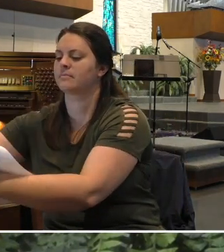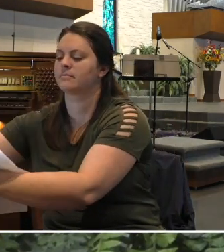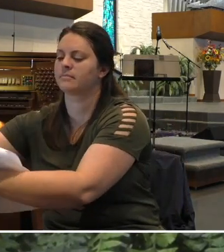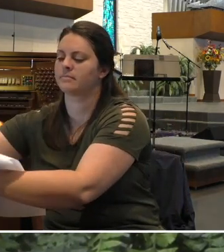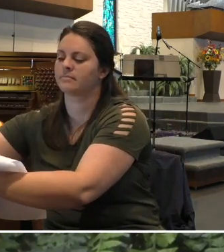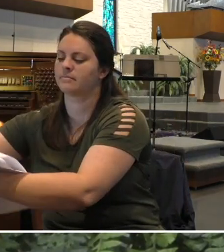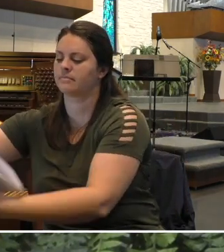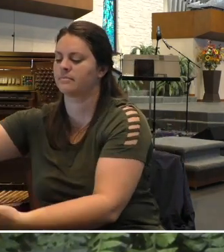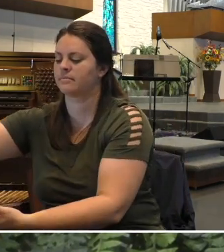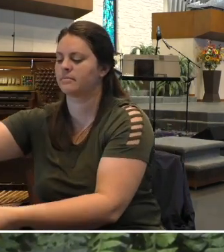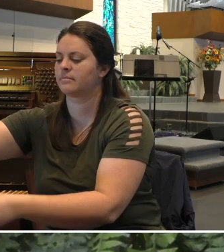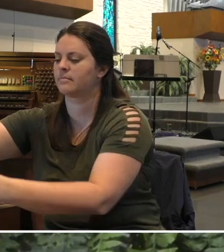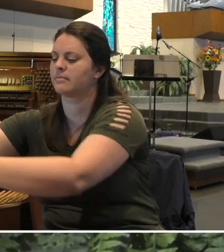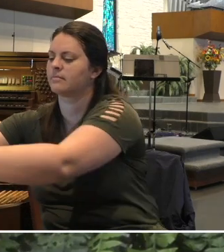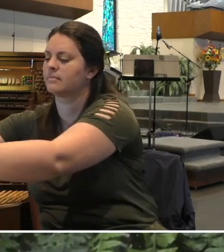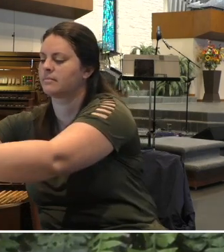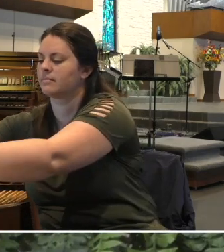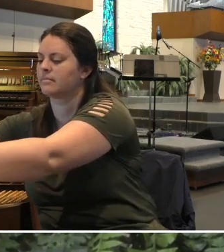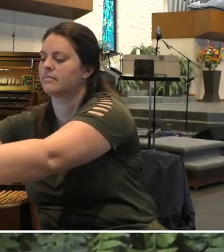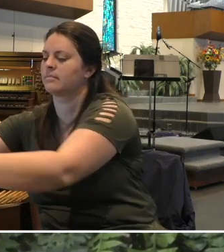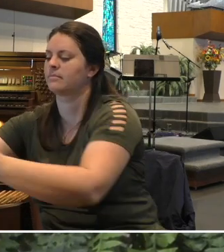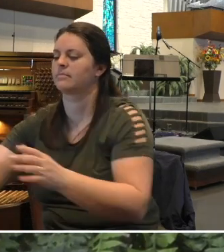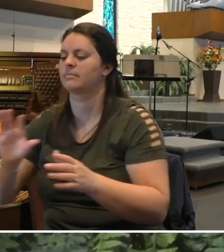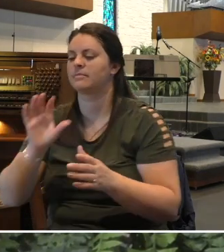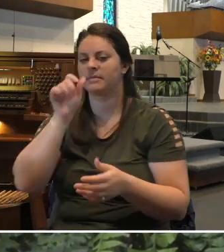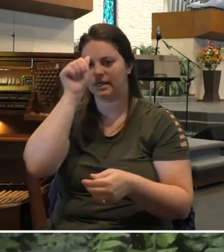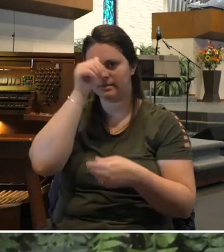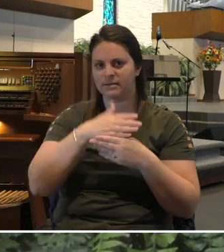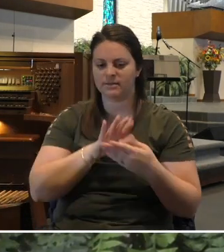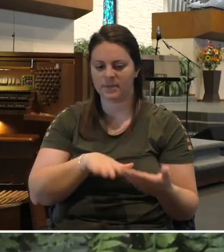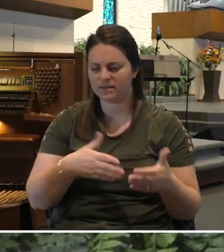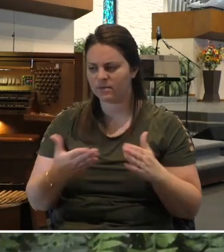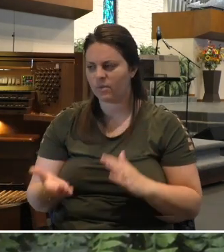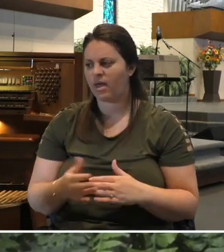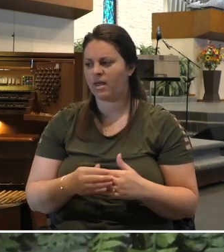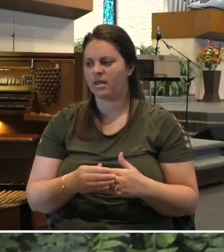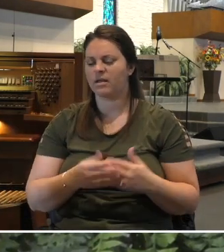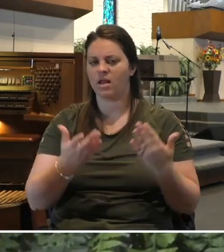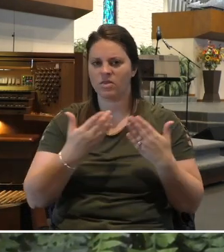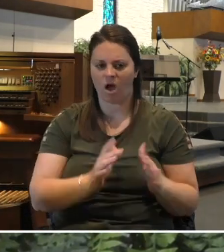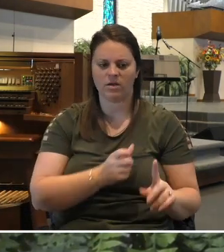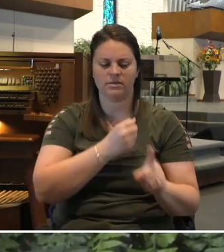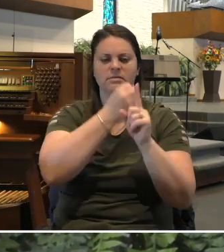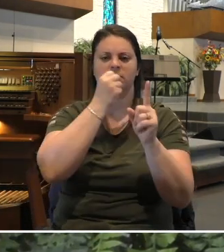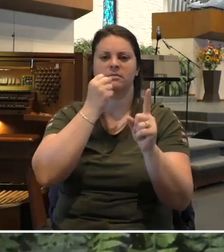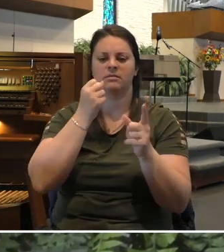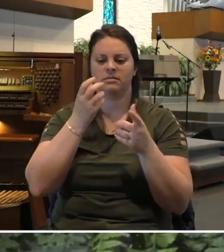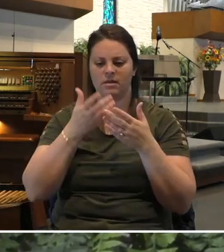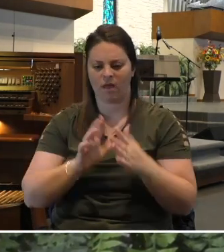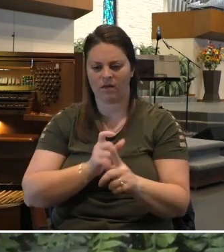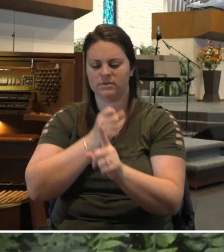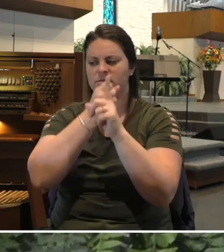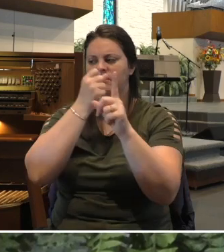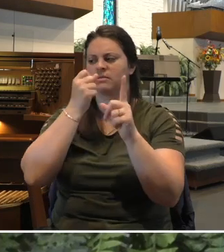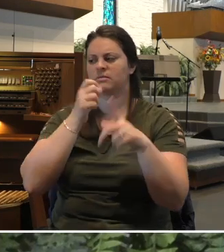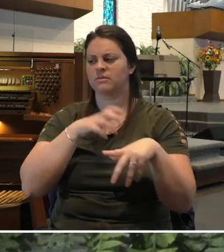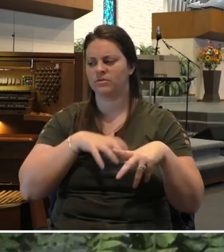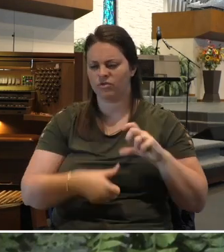Loss upon loss, grief upon grief, comfort, oh, comfort my people.